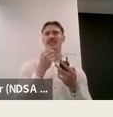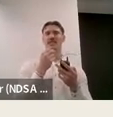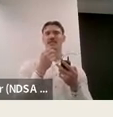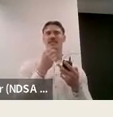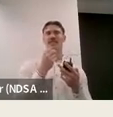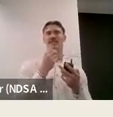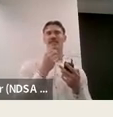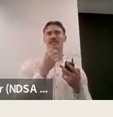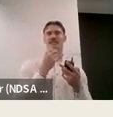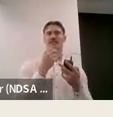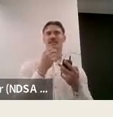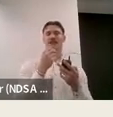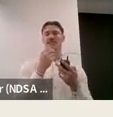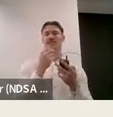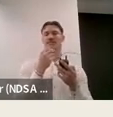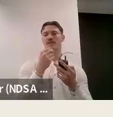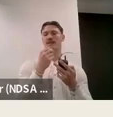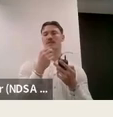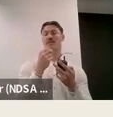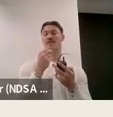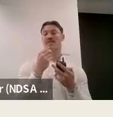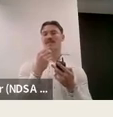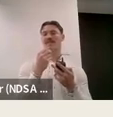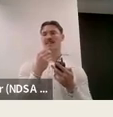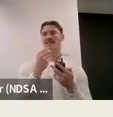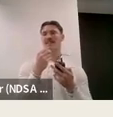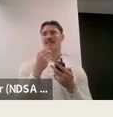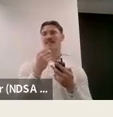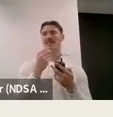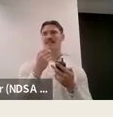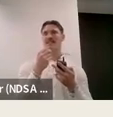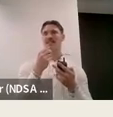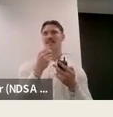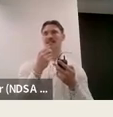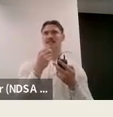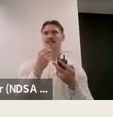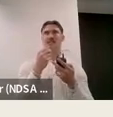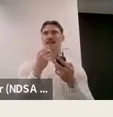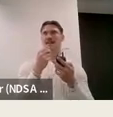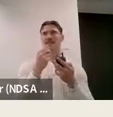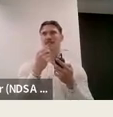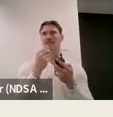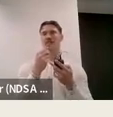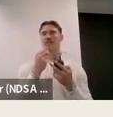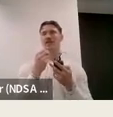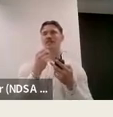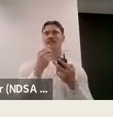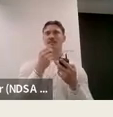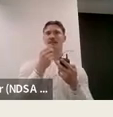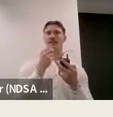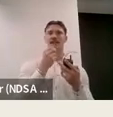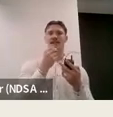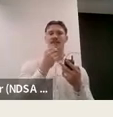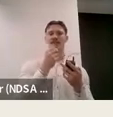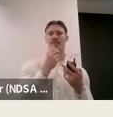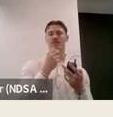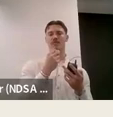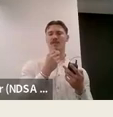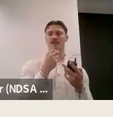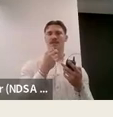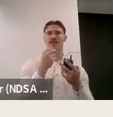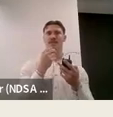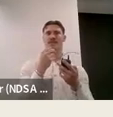looking at education, and with today's cost of cost of living, there's students that are balancing work, well as they're